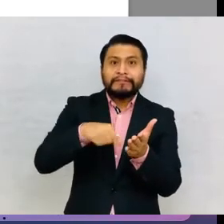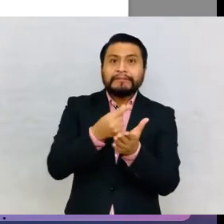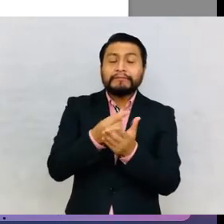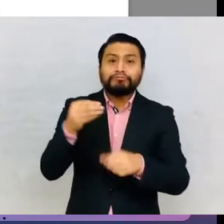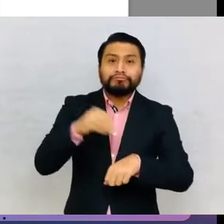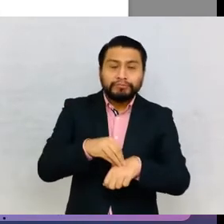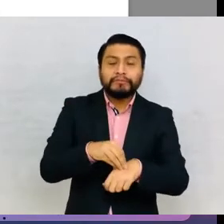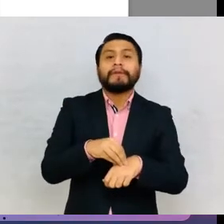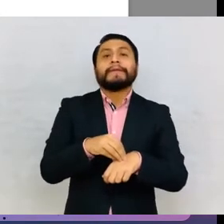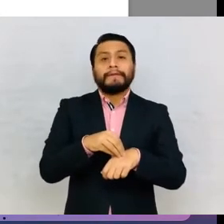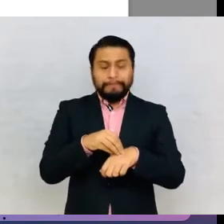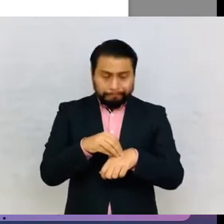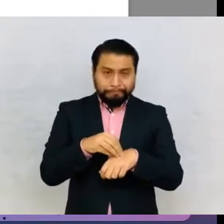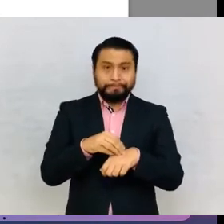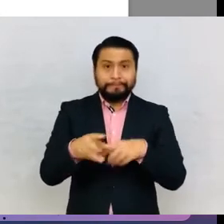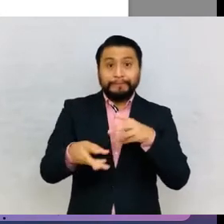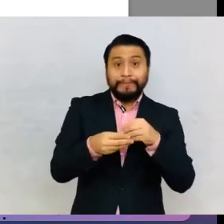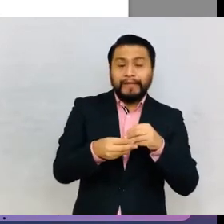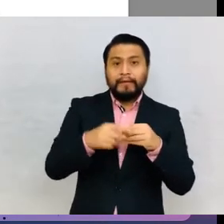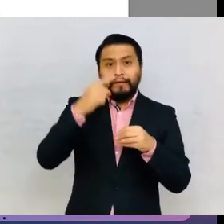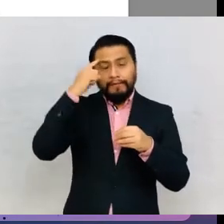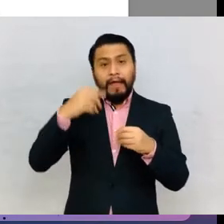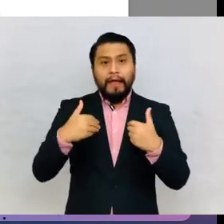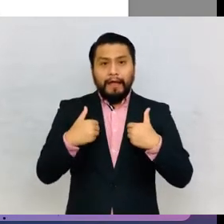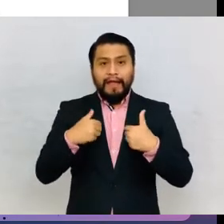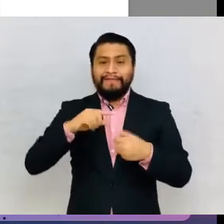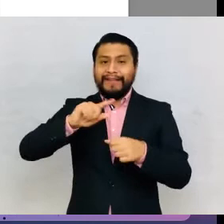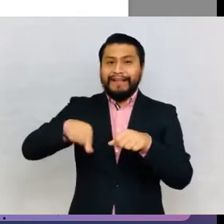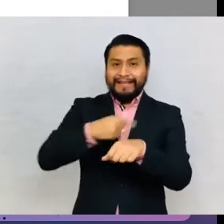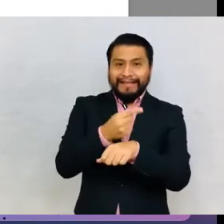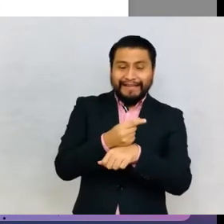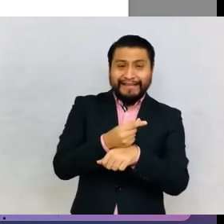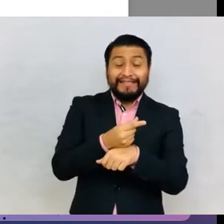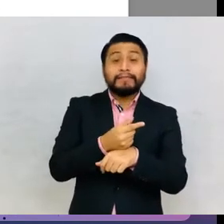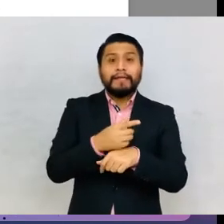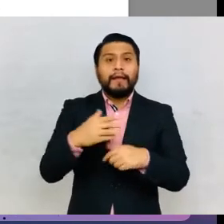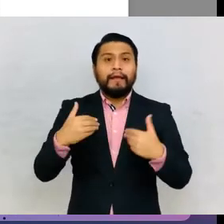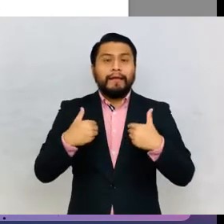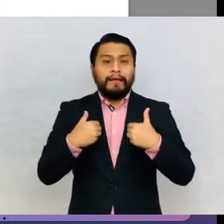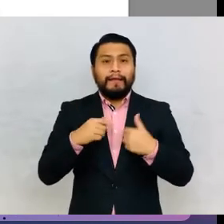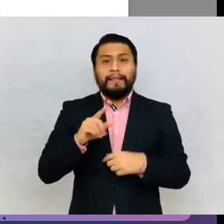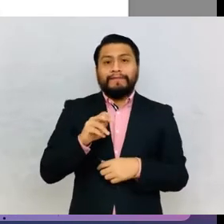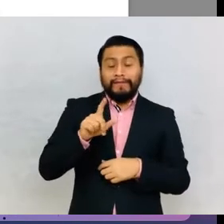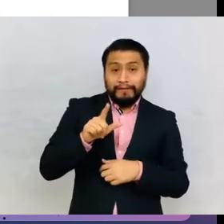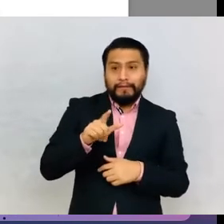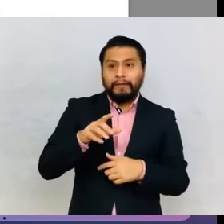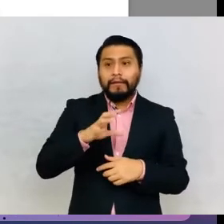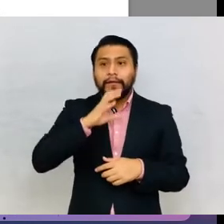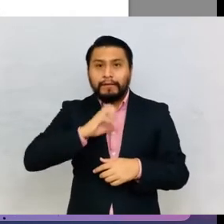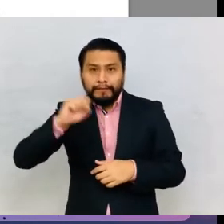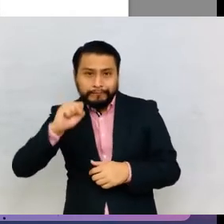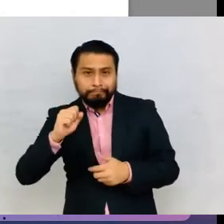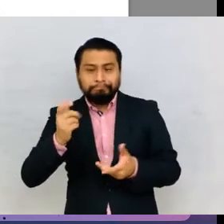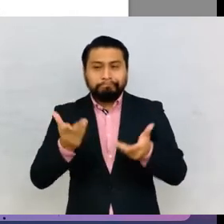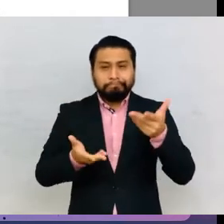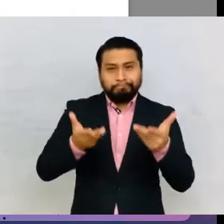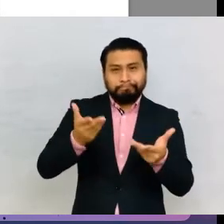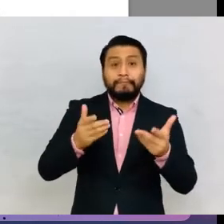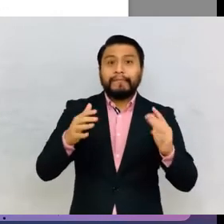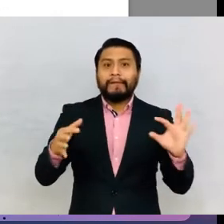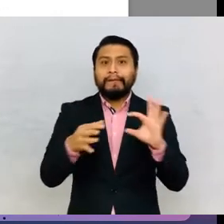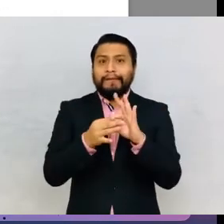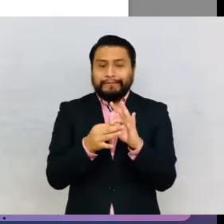that is, a school organized by a hierarchy of grades of a level and an age that is presumed homogenous together